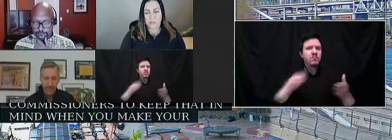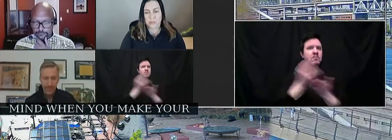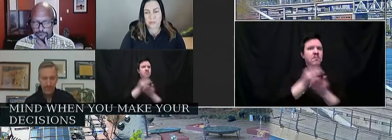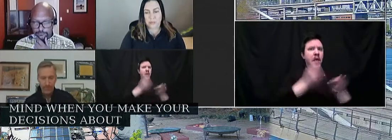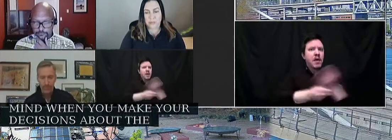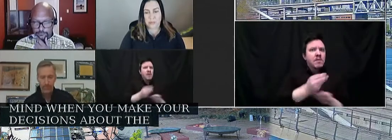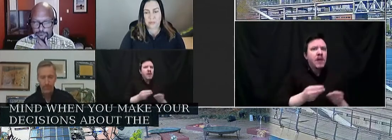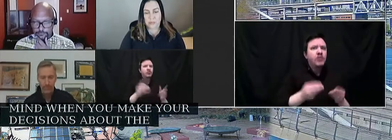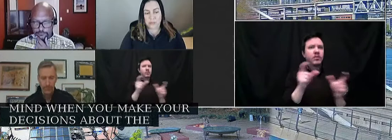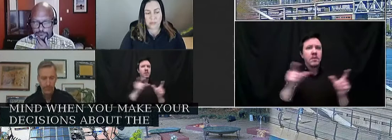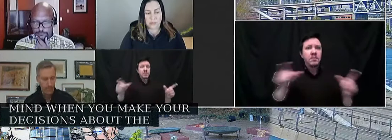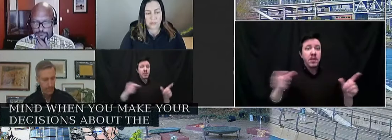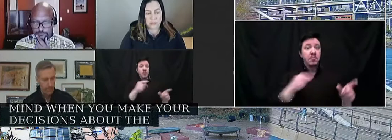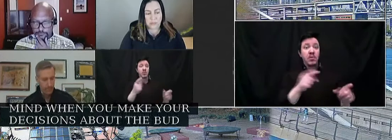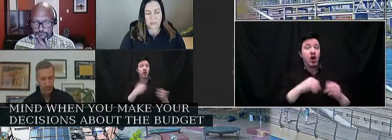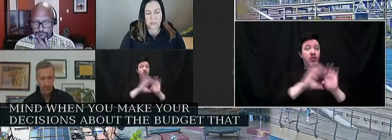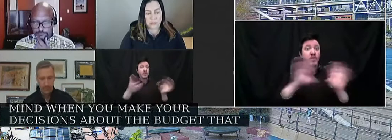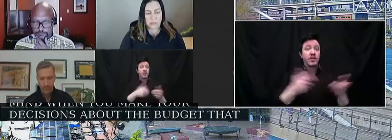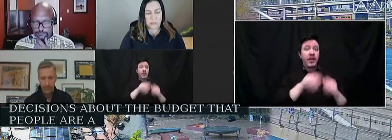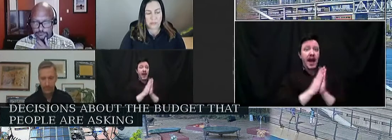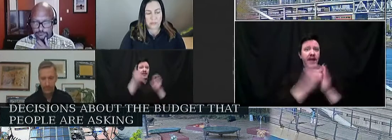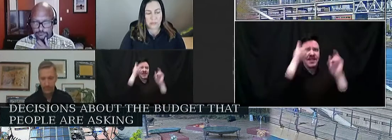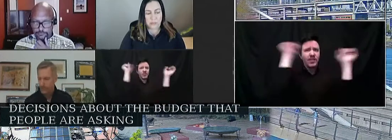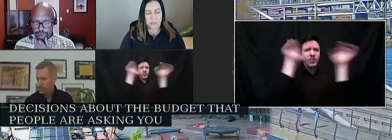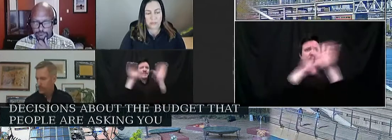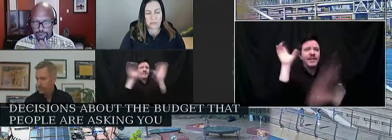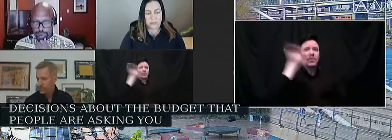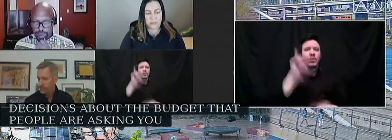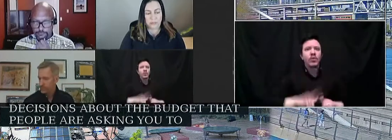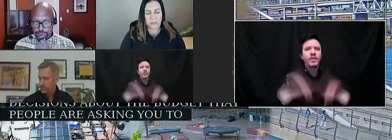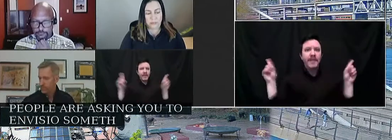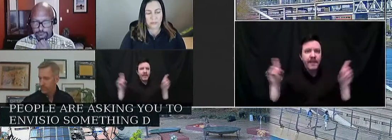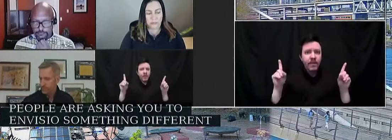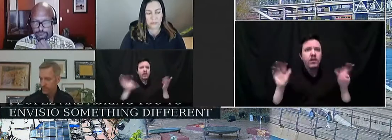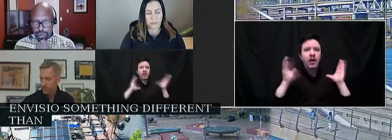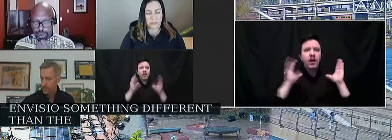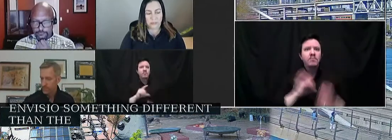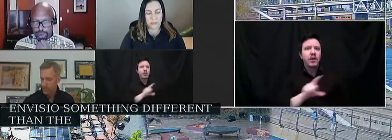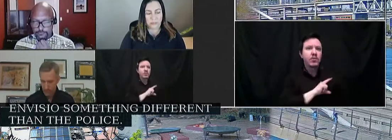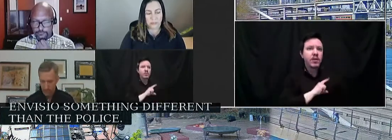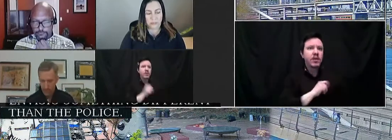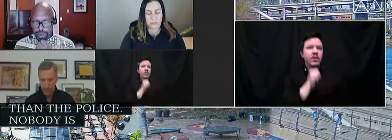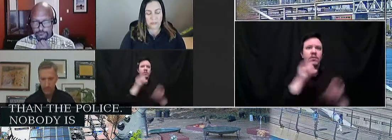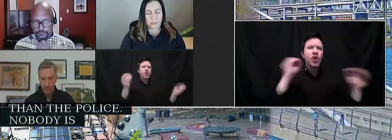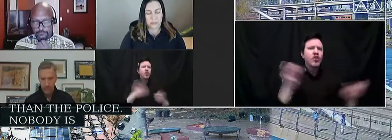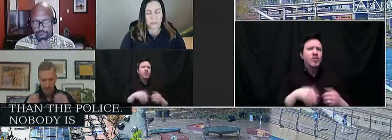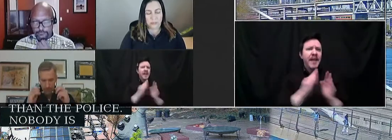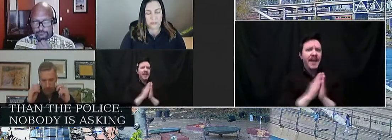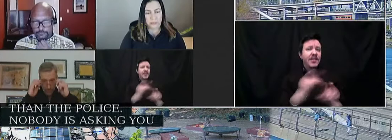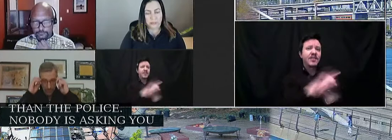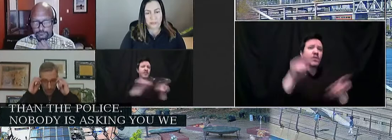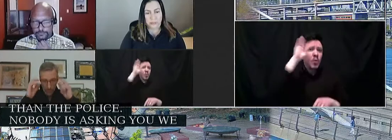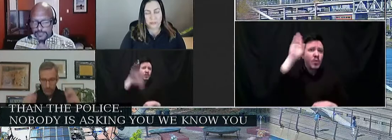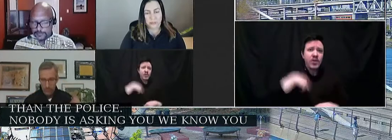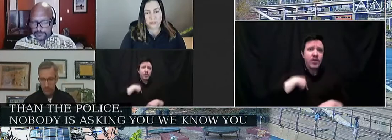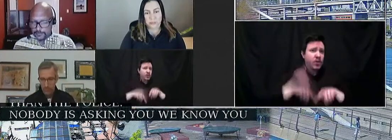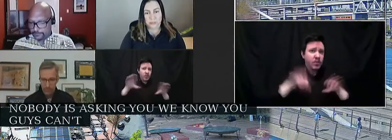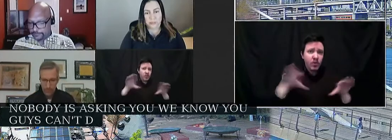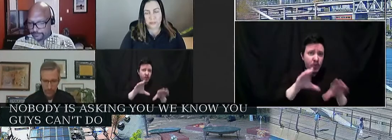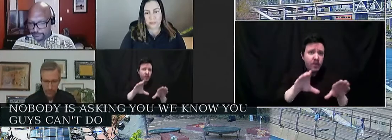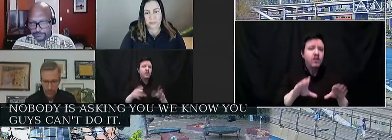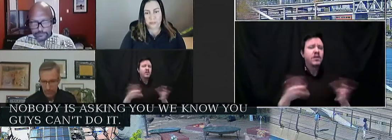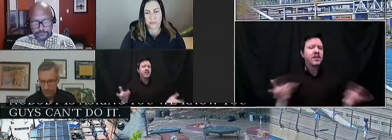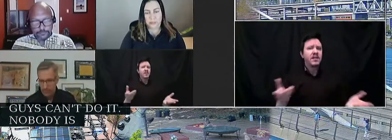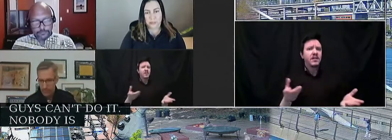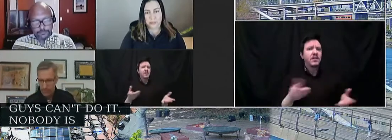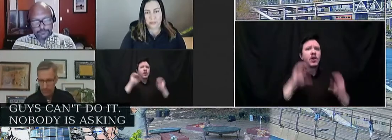that people clearly are asking you to envision something different than the police. Nobody's asking you, we know you guys can't do it. Nobody's asking you